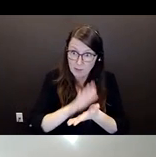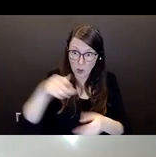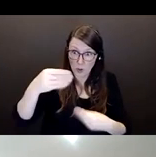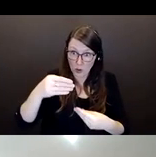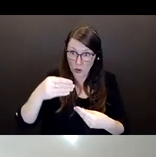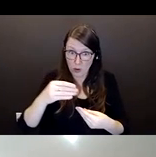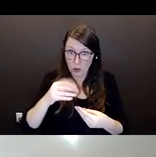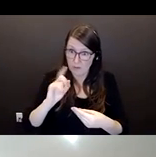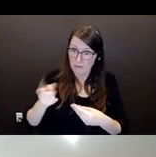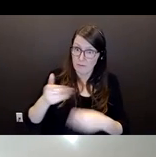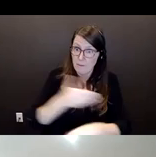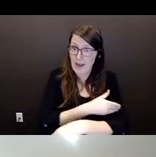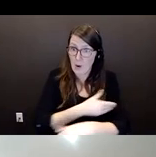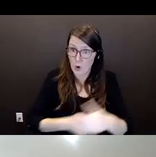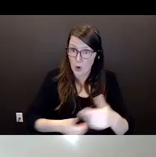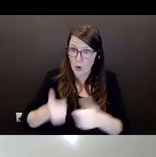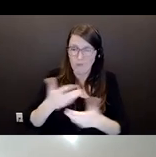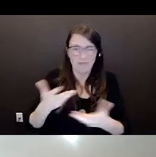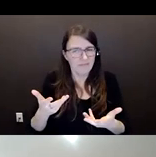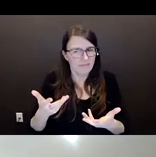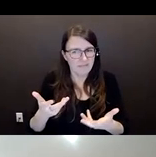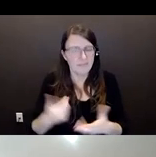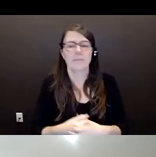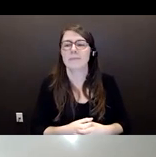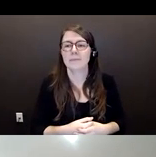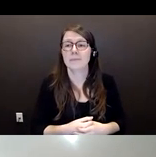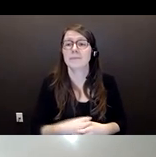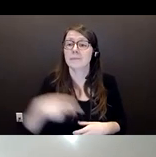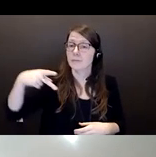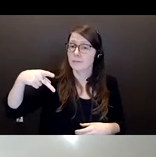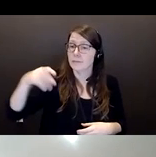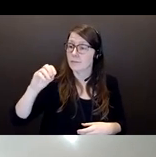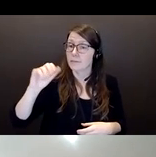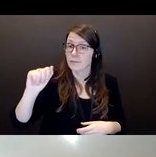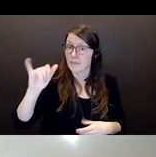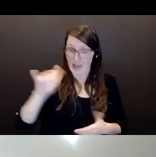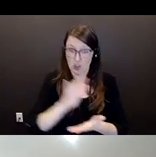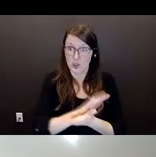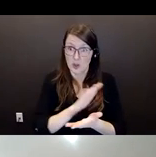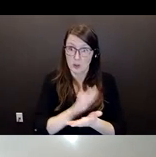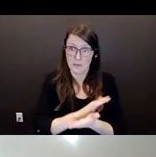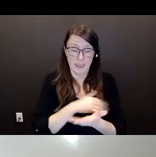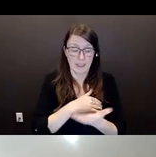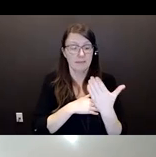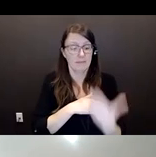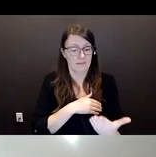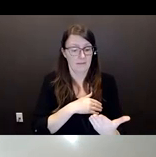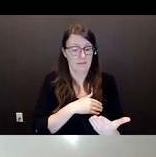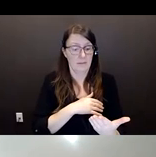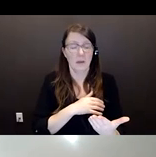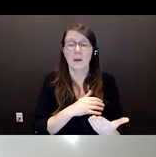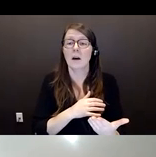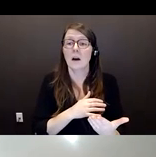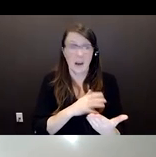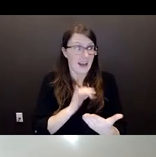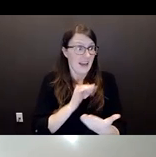kind of splitting hairs there, but more importantly, folks, it's a document that is intended to speak for you on a time